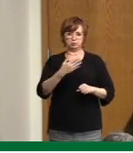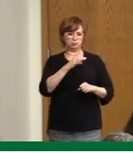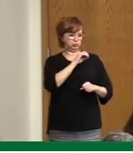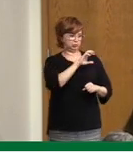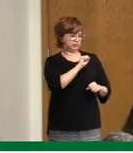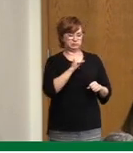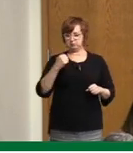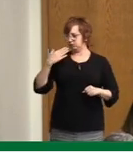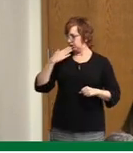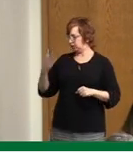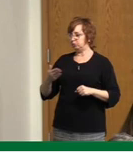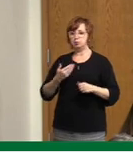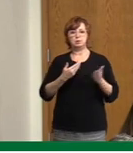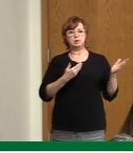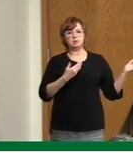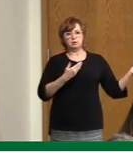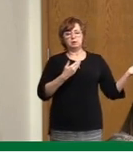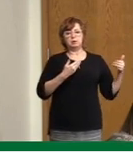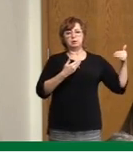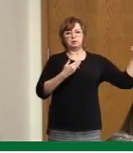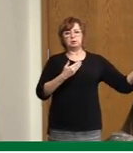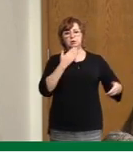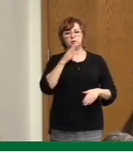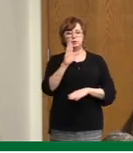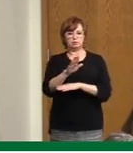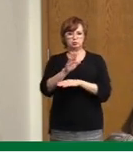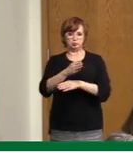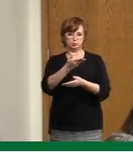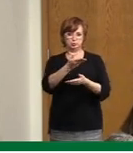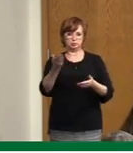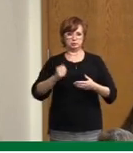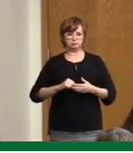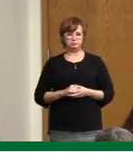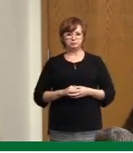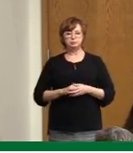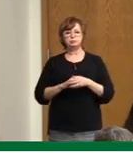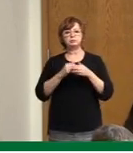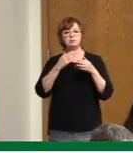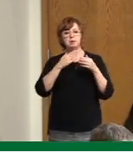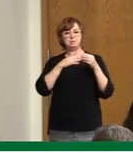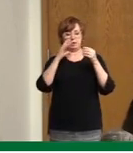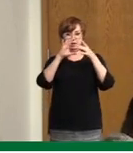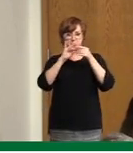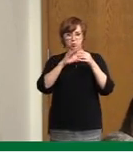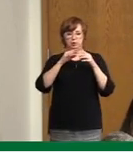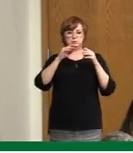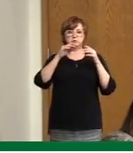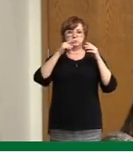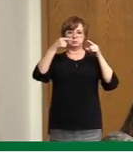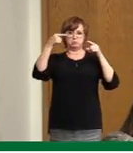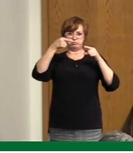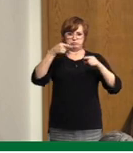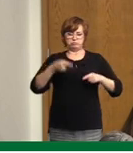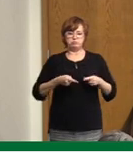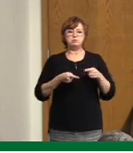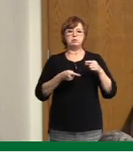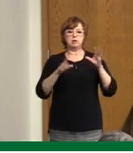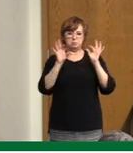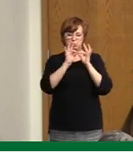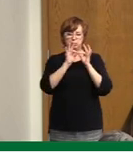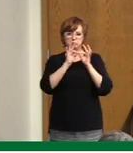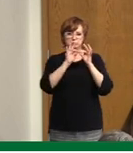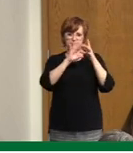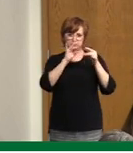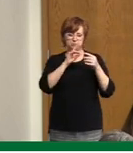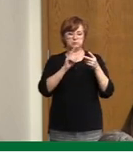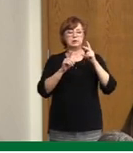Thank you, Minister. So good afternoon, everyone. So I'll go over a few key messages from my side and then I'll quickly go over some updated